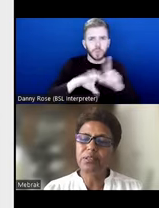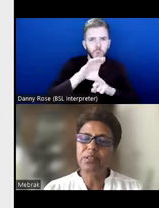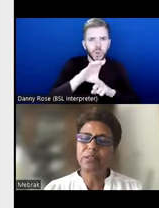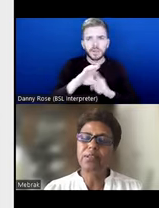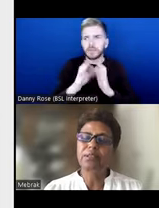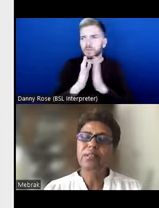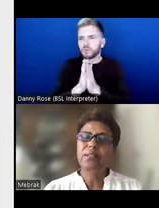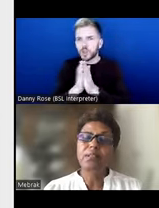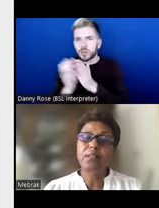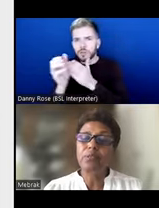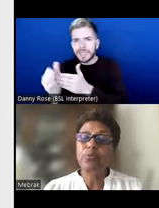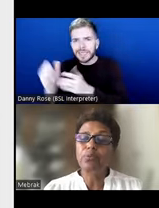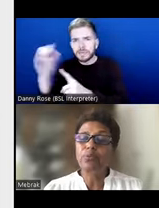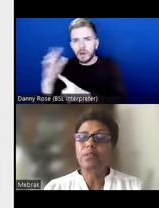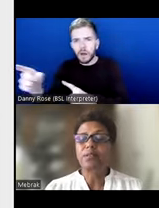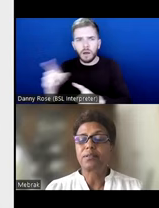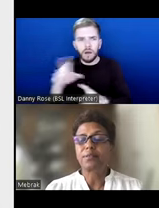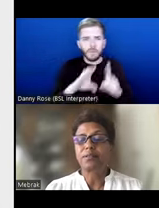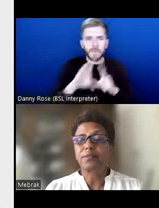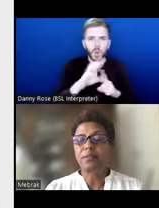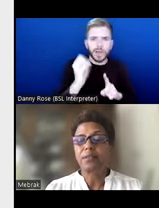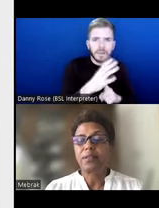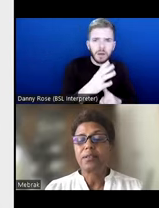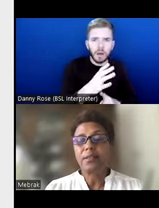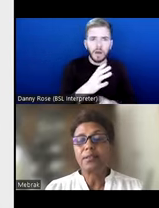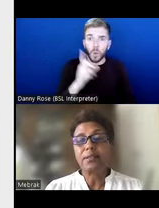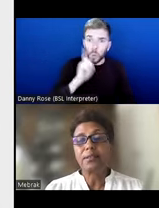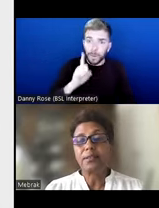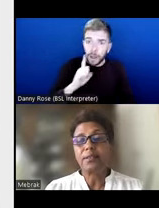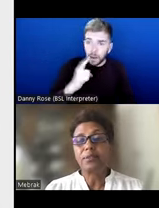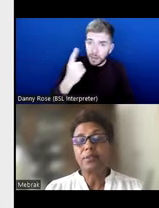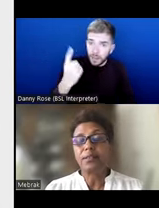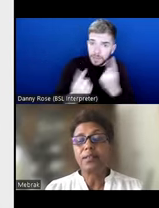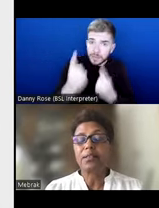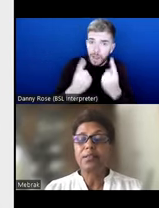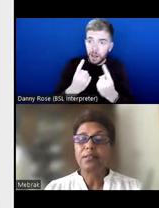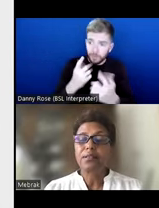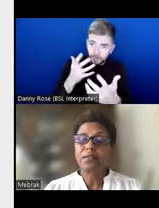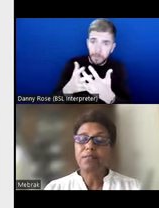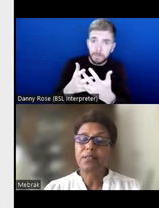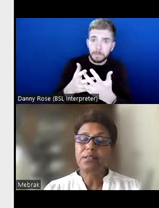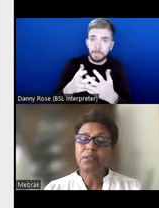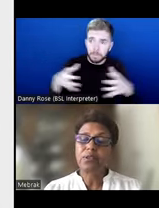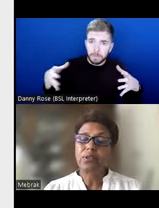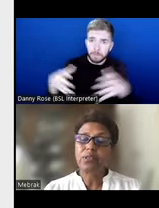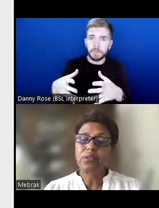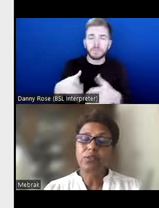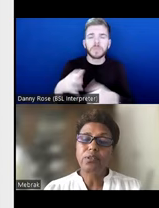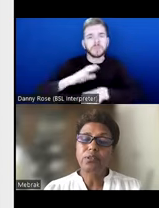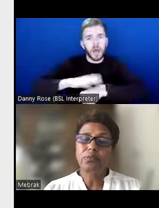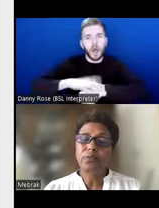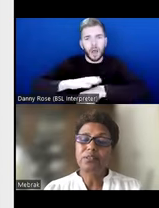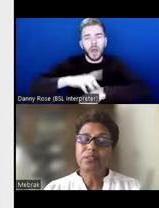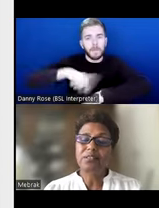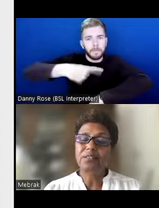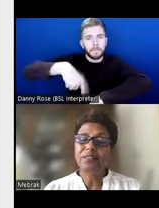with the community leaders, engage with women themselves, that takes time. And the funding in the UK is on